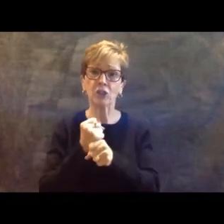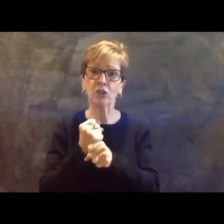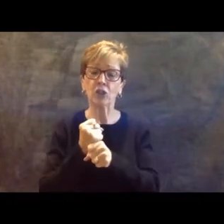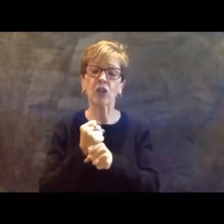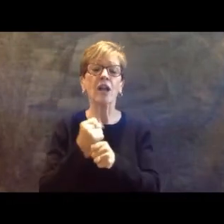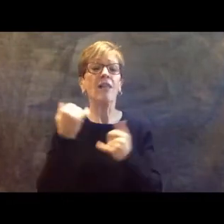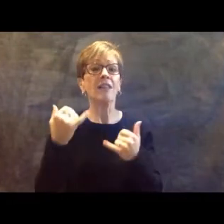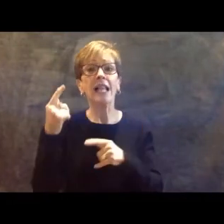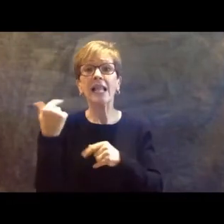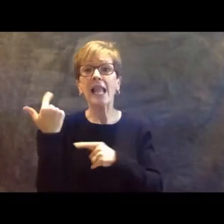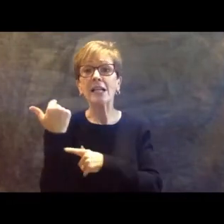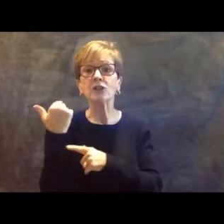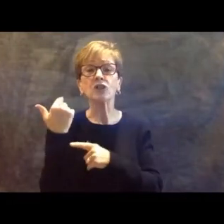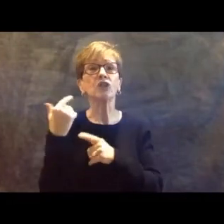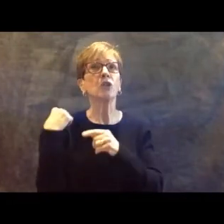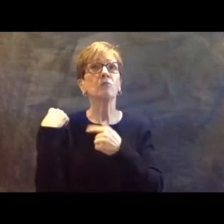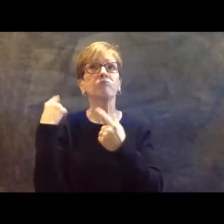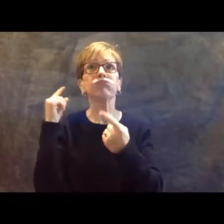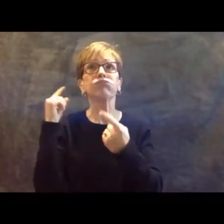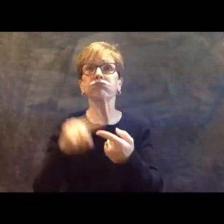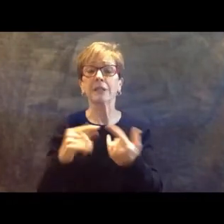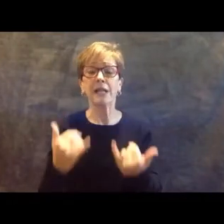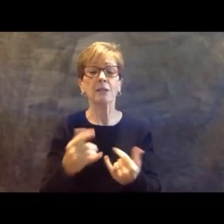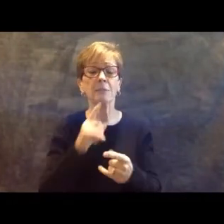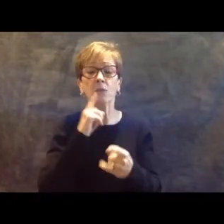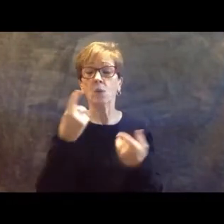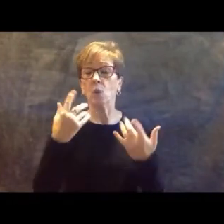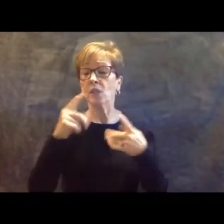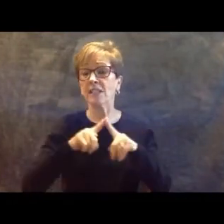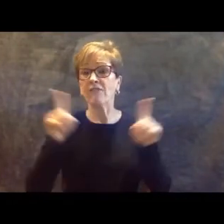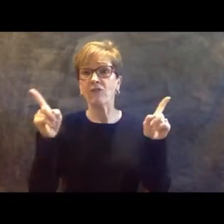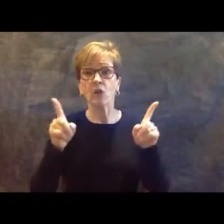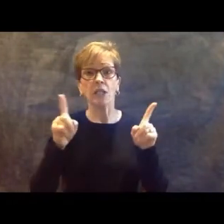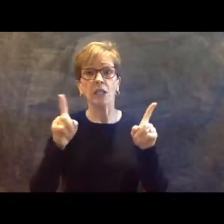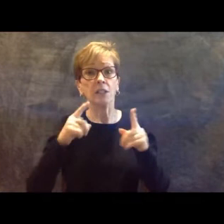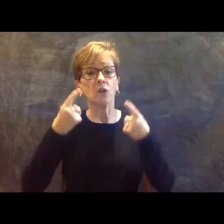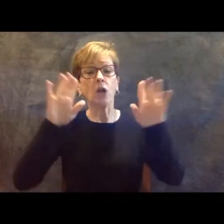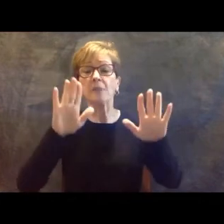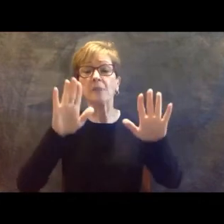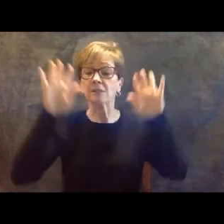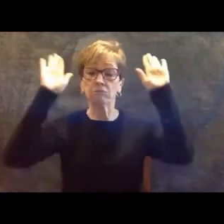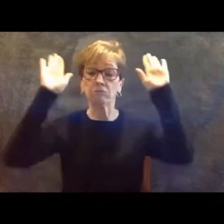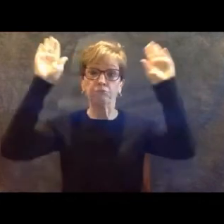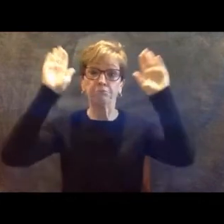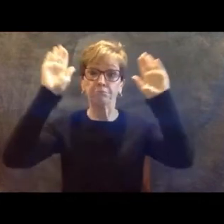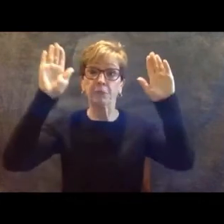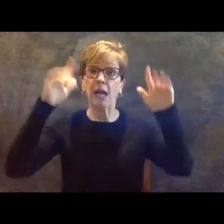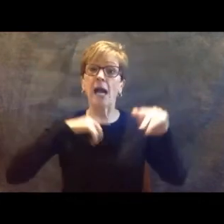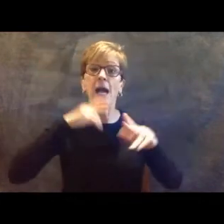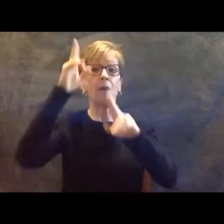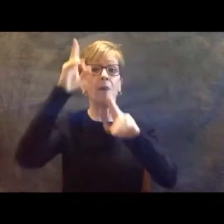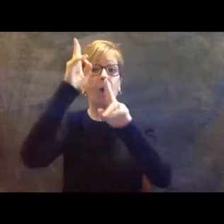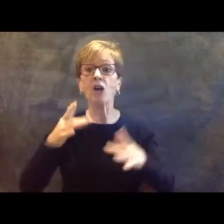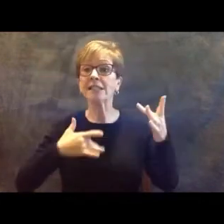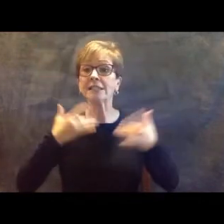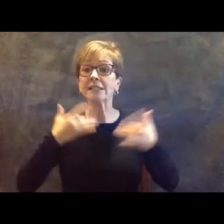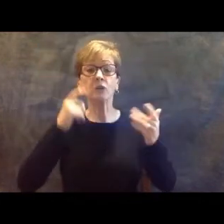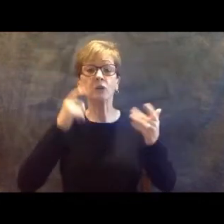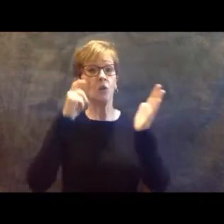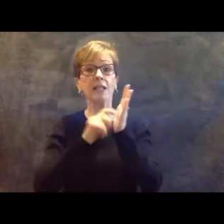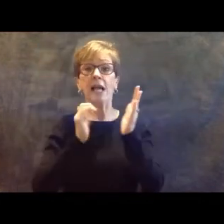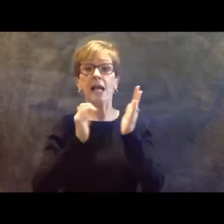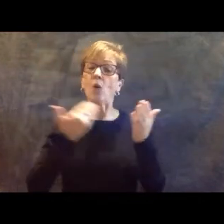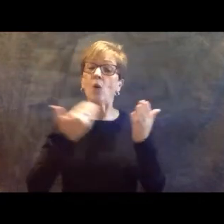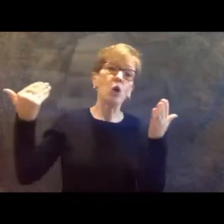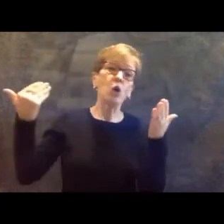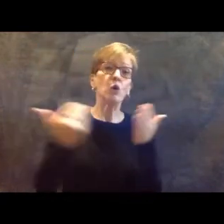your accomplishment is even more extraordinary. I'm honored and excited to be with you to recognize our newly minted national